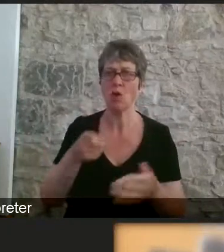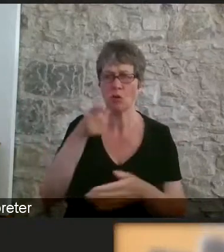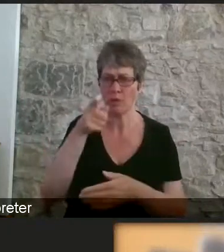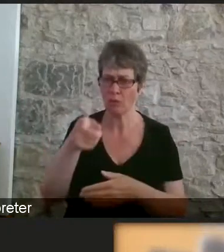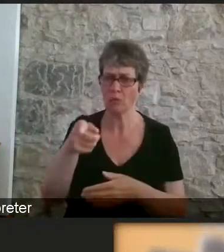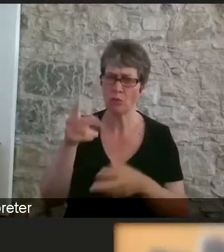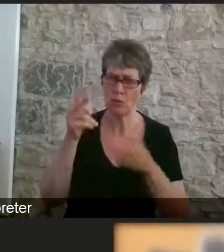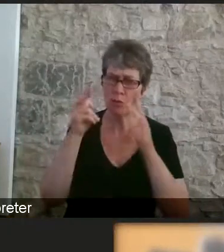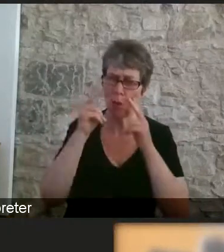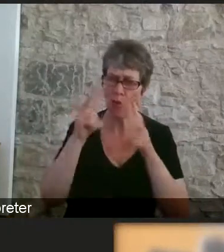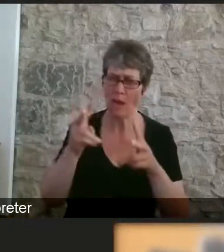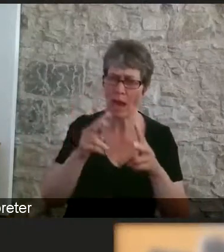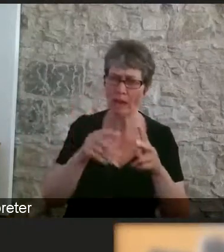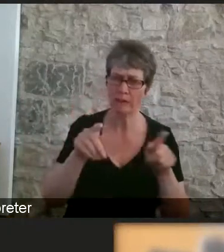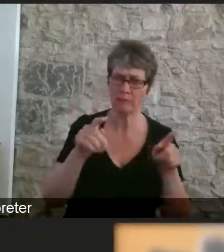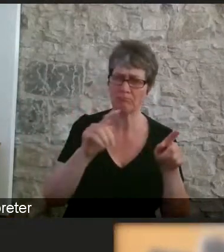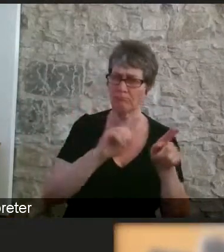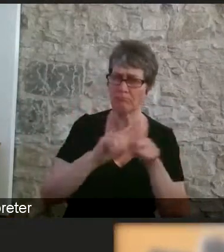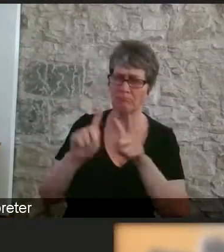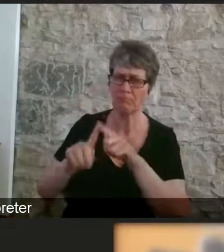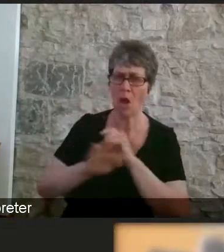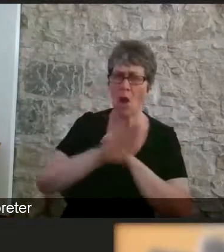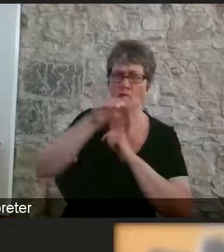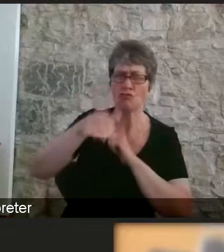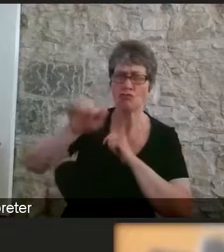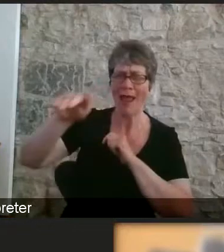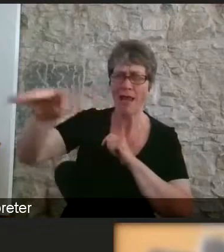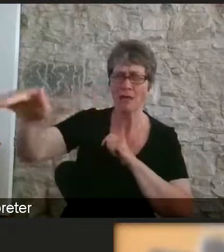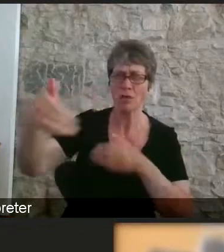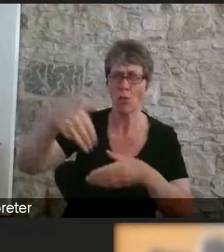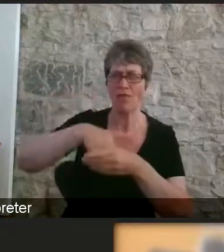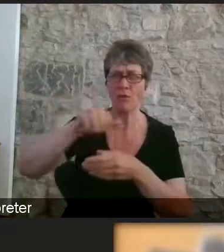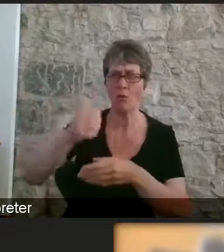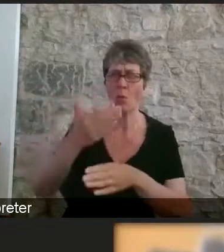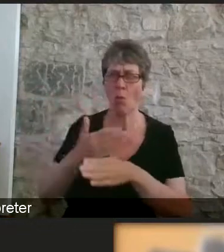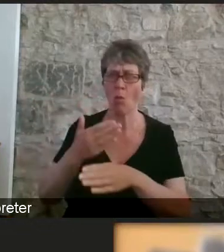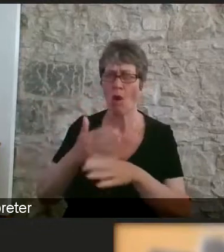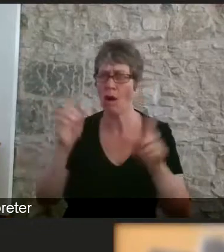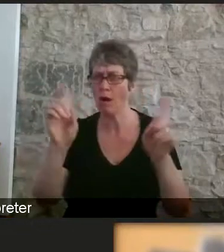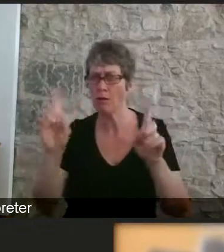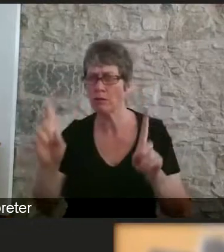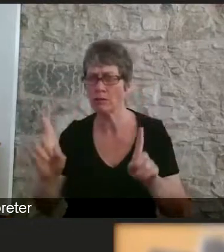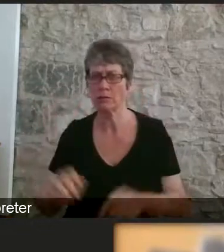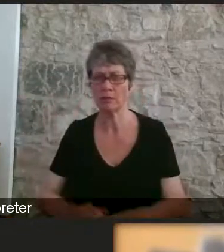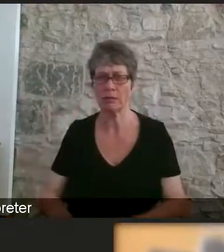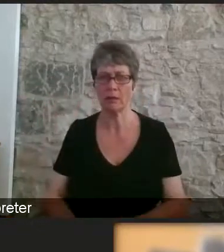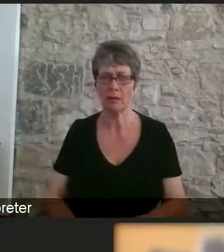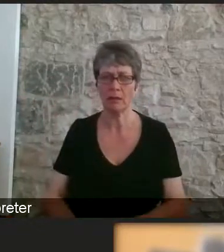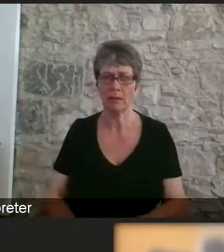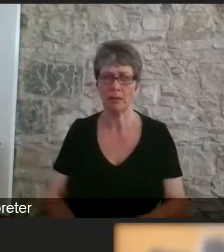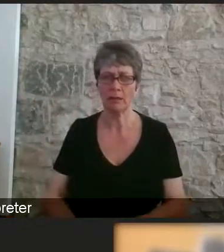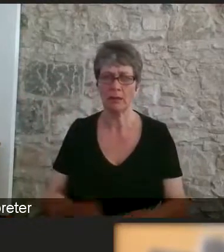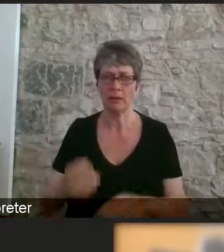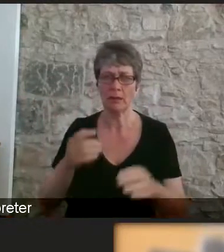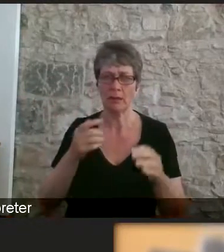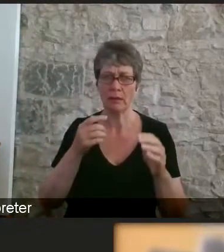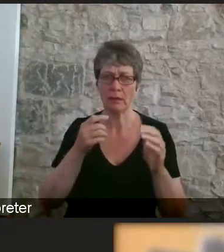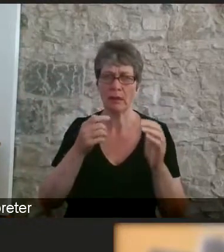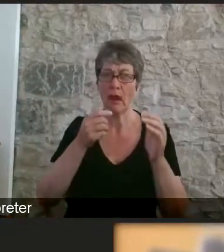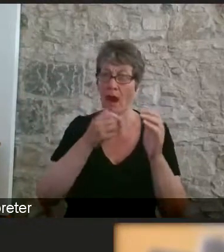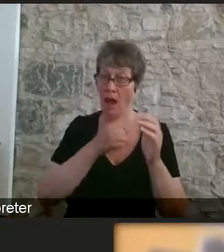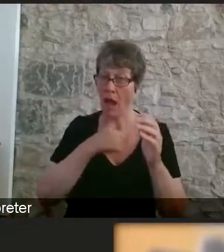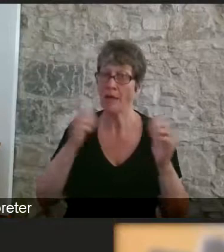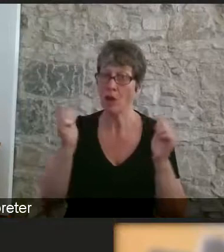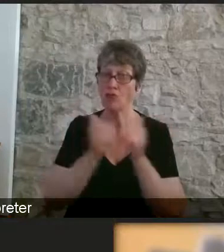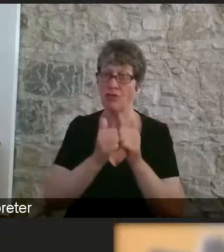changes fit into a longer-term trend? What are the key changes in work that you are seeing? Geoffrey Mitchell- I agree with what Phil covered there.